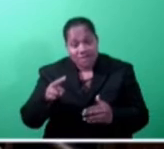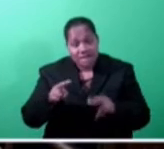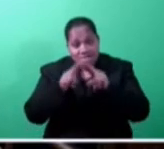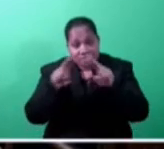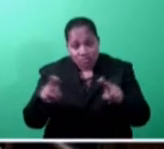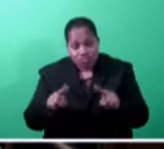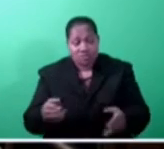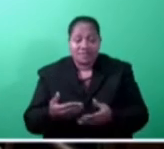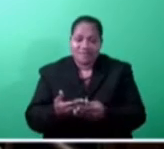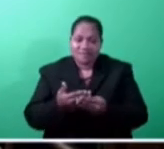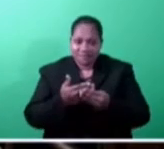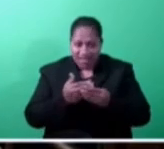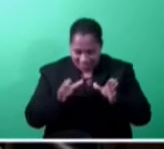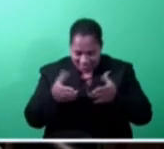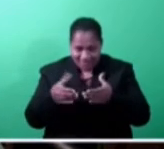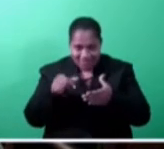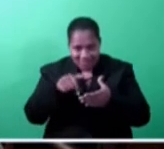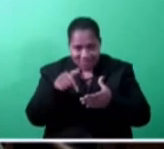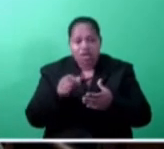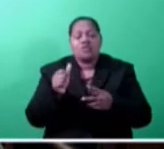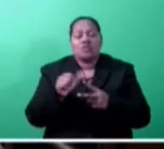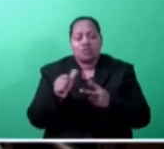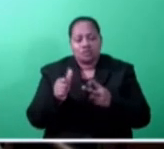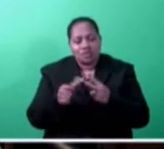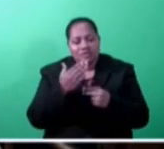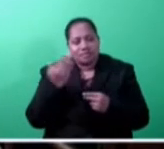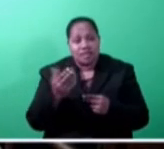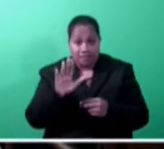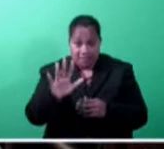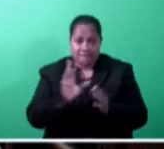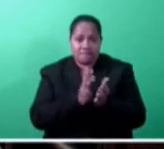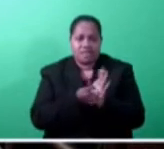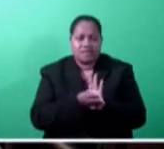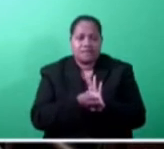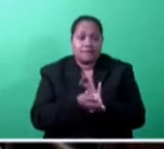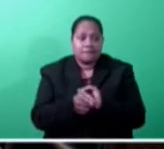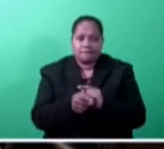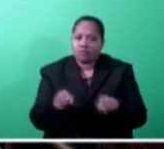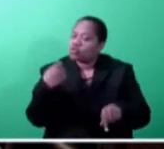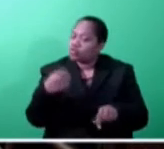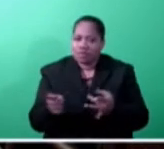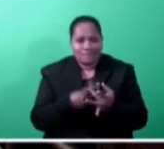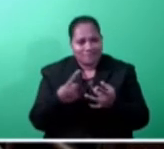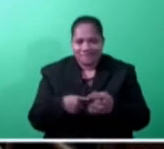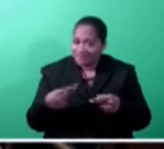designate, to also speak for five minutes. There will be no other debate.